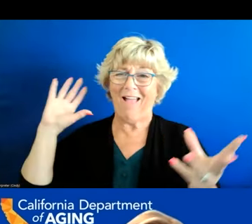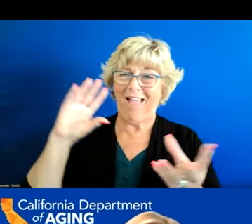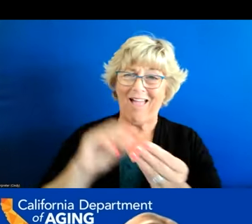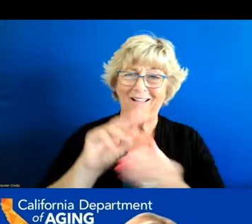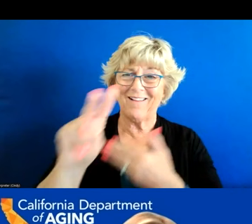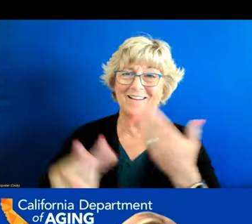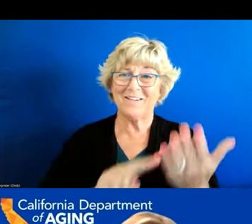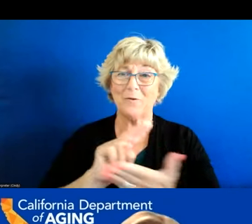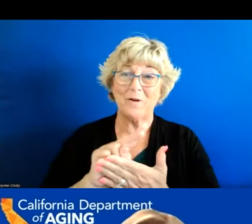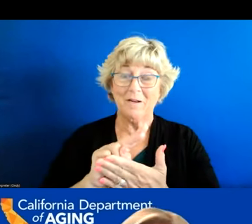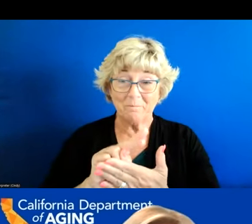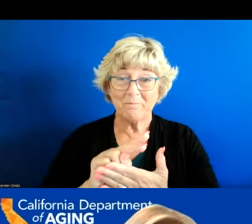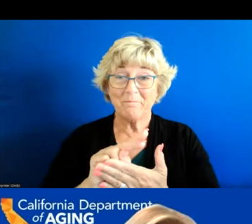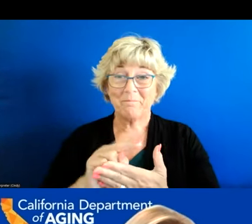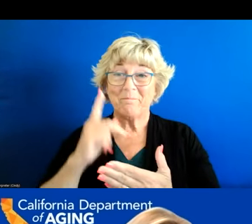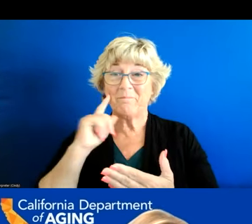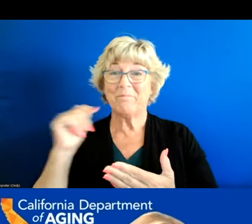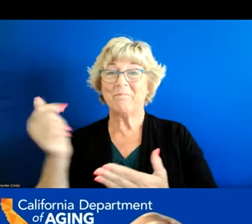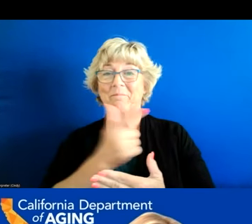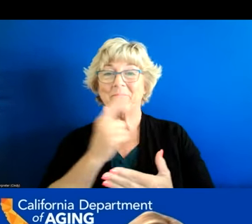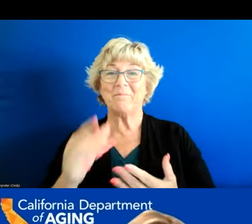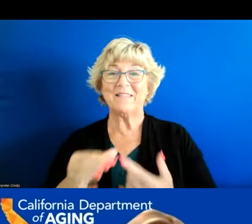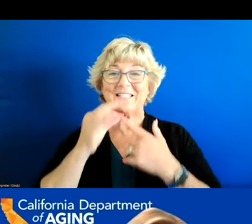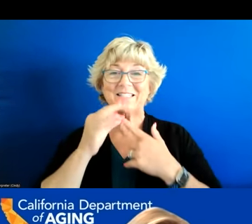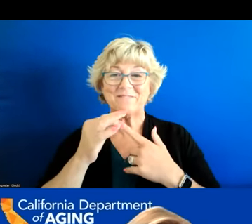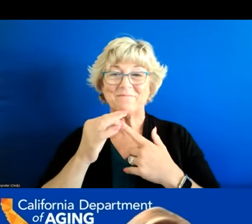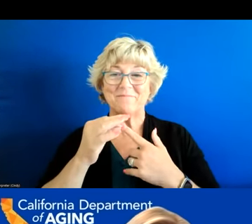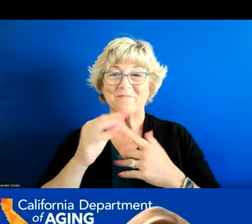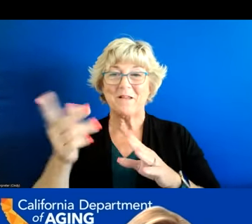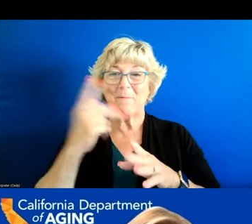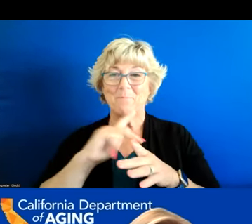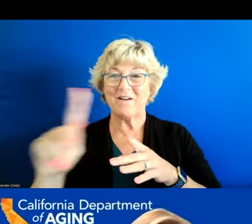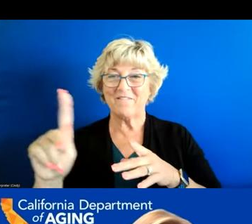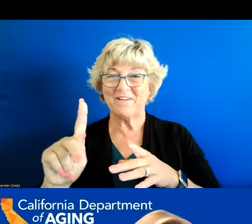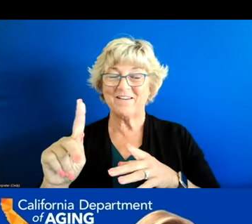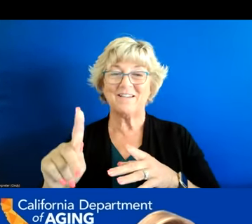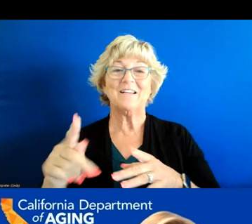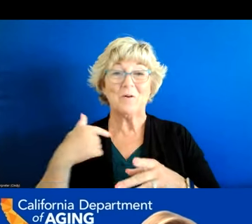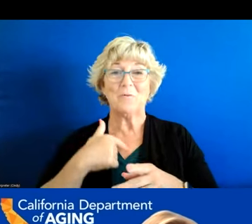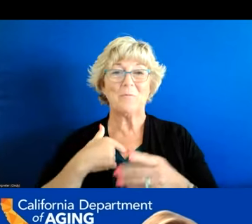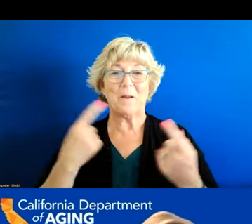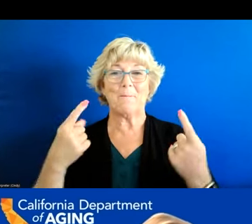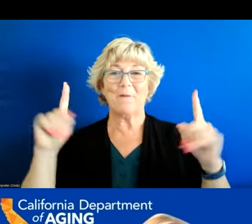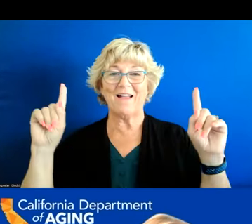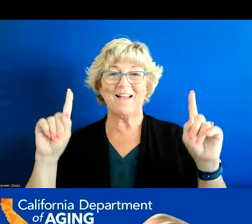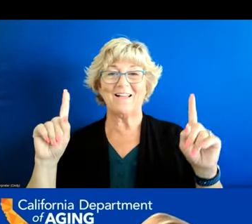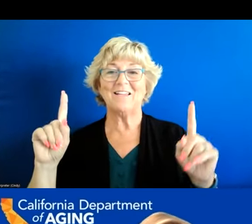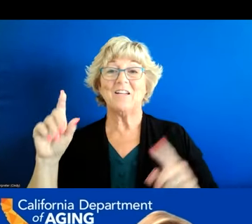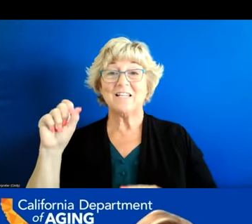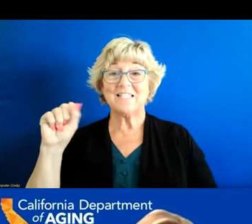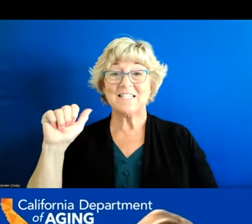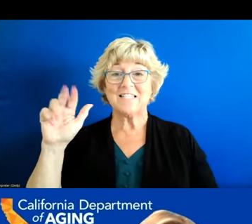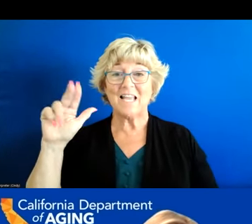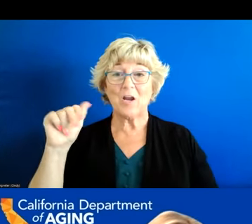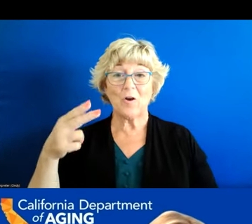two hours but um because you're all exceptional um professionals and contributors we did um so sarah do you want to